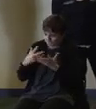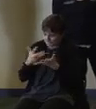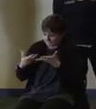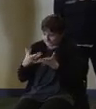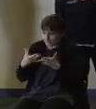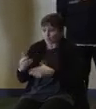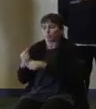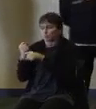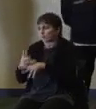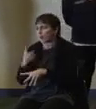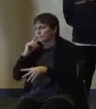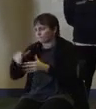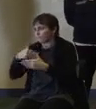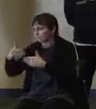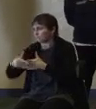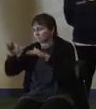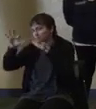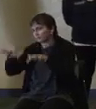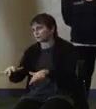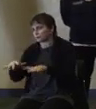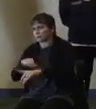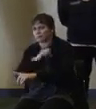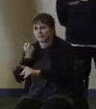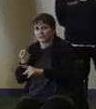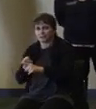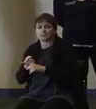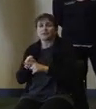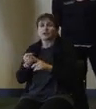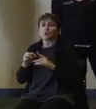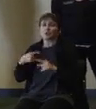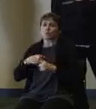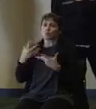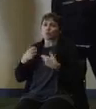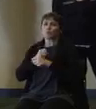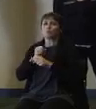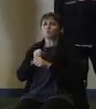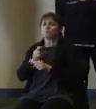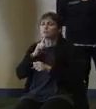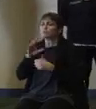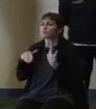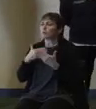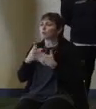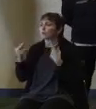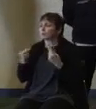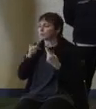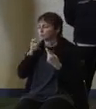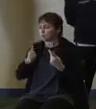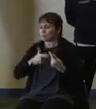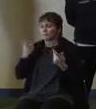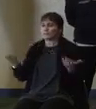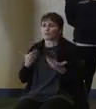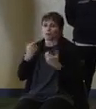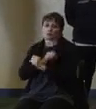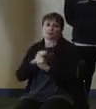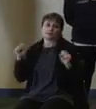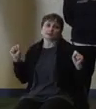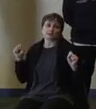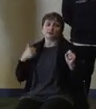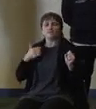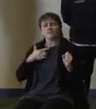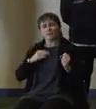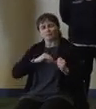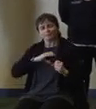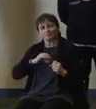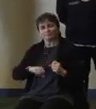in order to make sure that we keep the citizens in New Jersey safe, it's just a tremendous source of pride for me, personally and professionally.